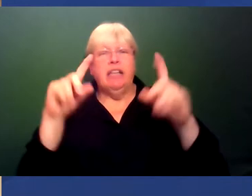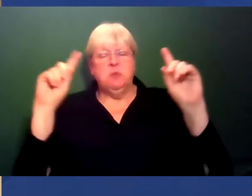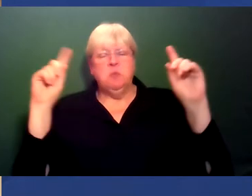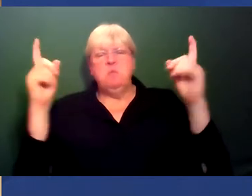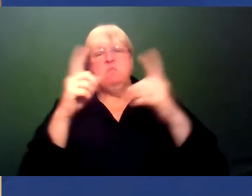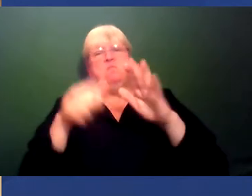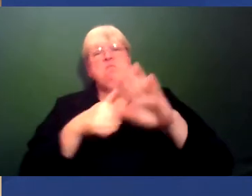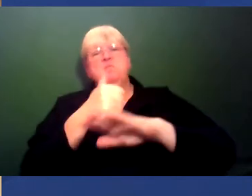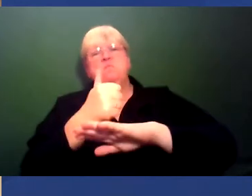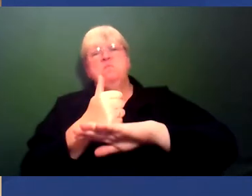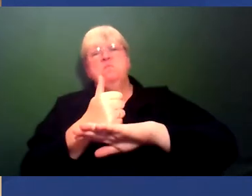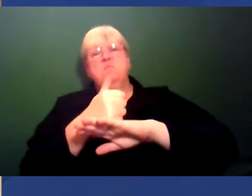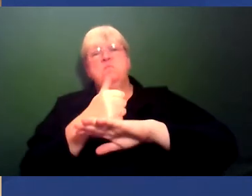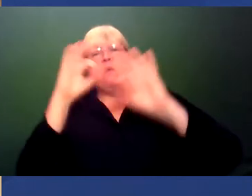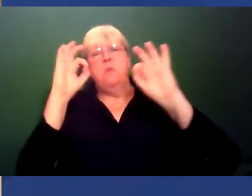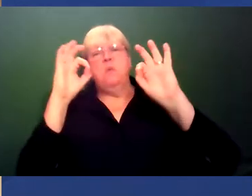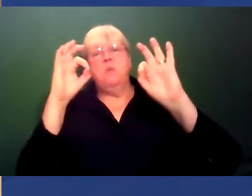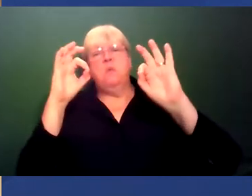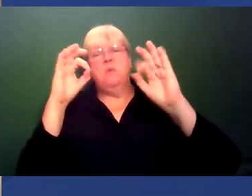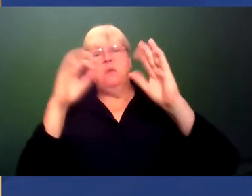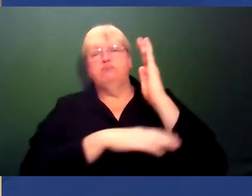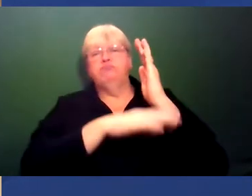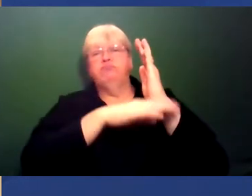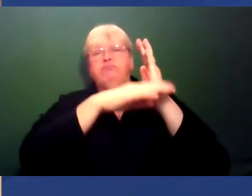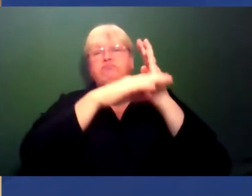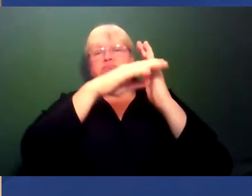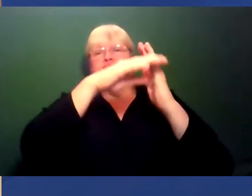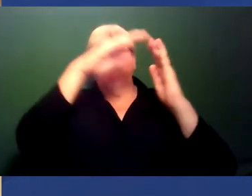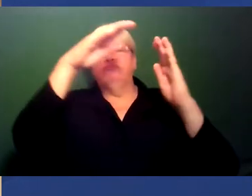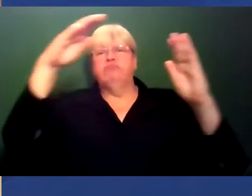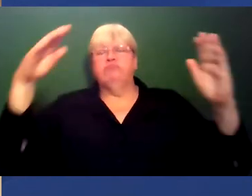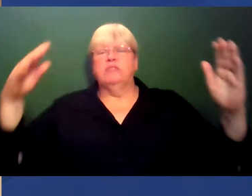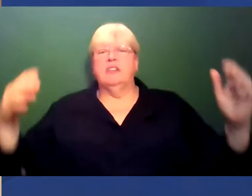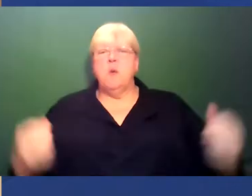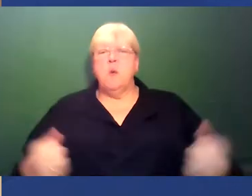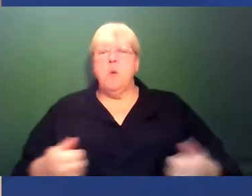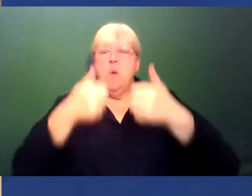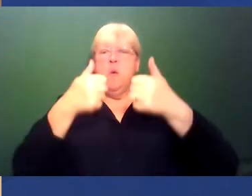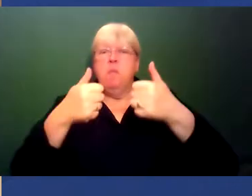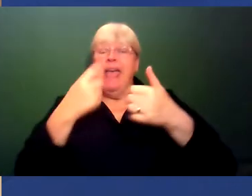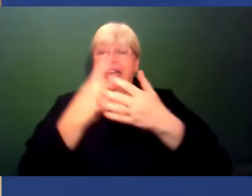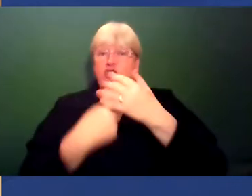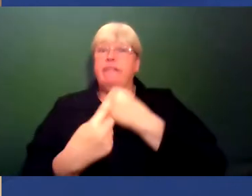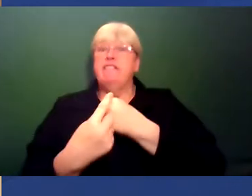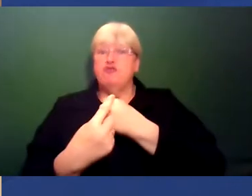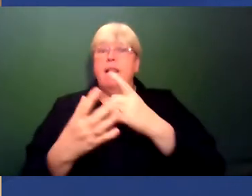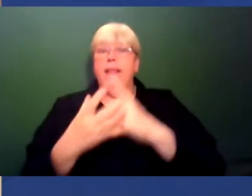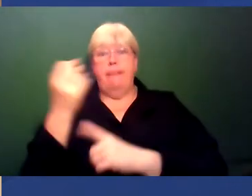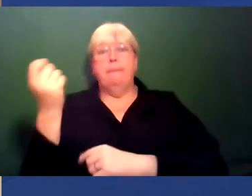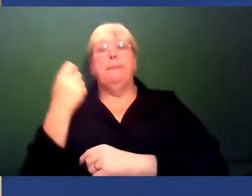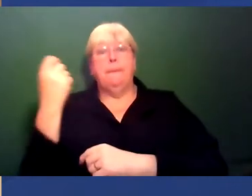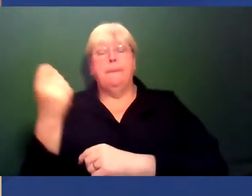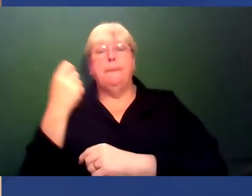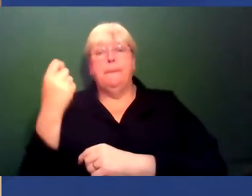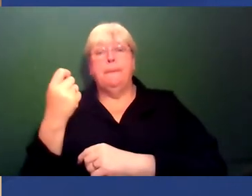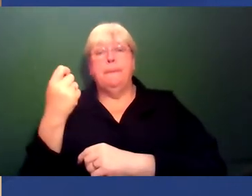where it sits in, let's say, the league tables or how it does in ref, all comes down to individual attainment and in the